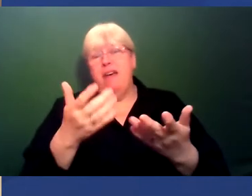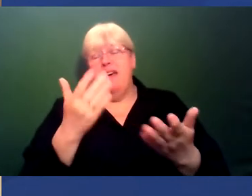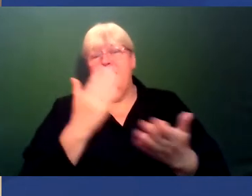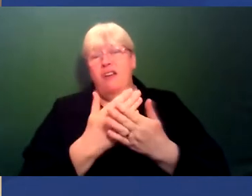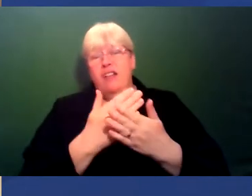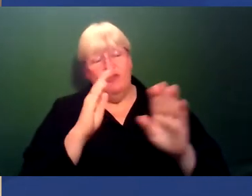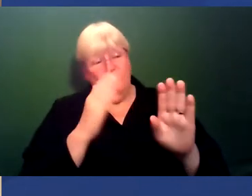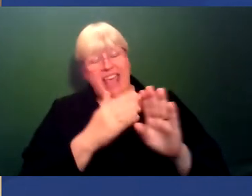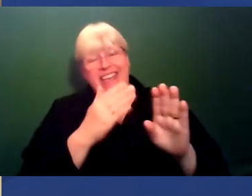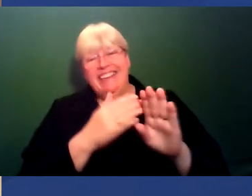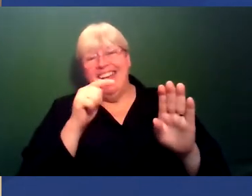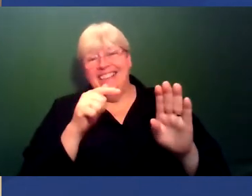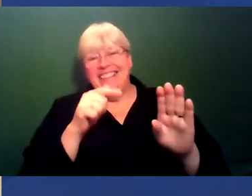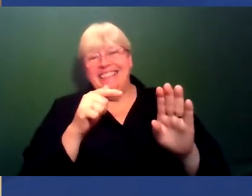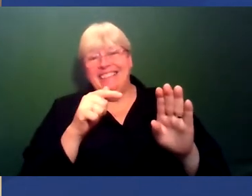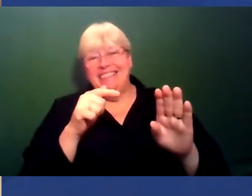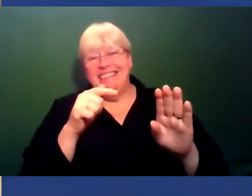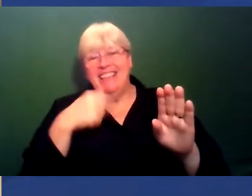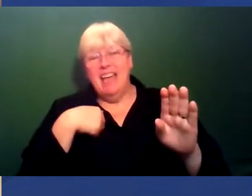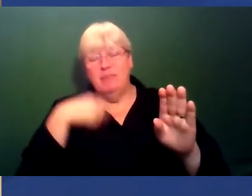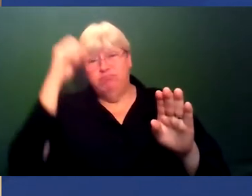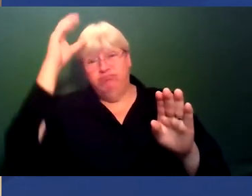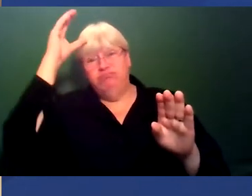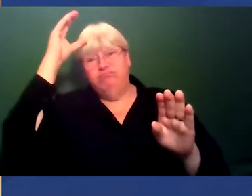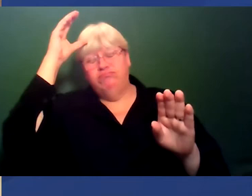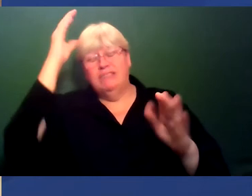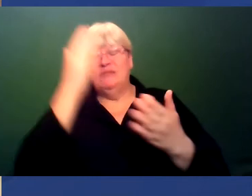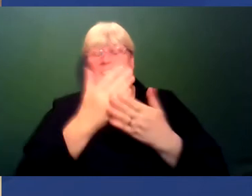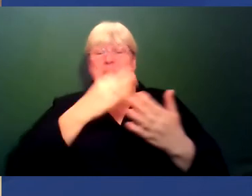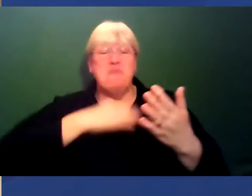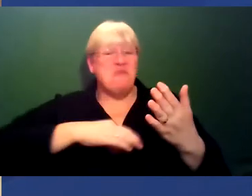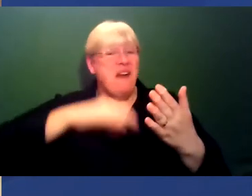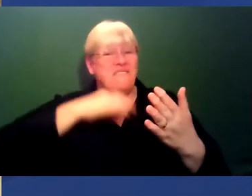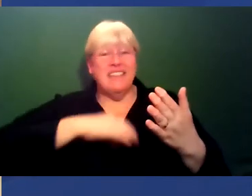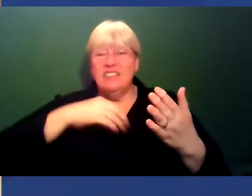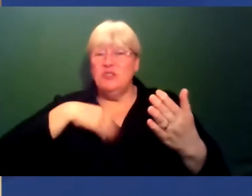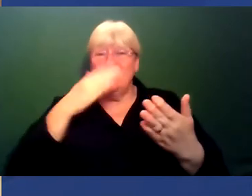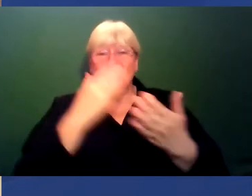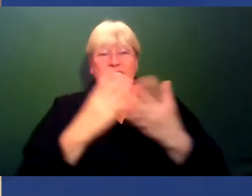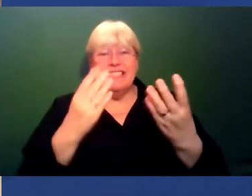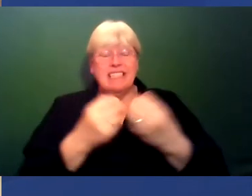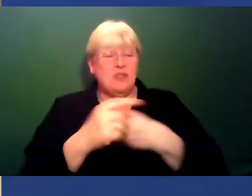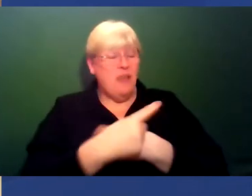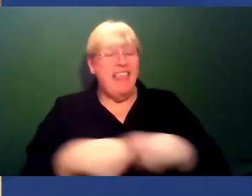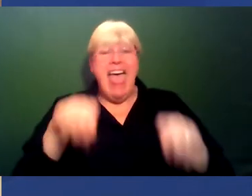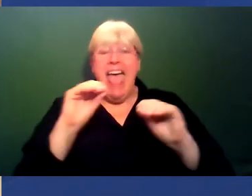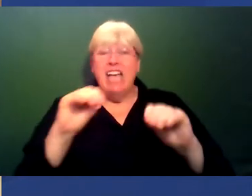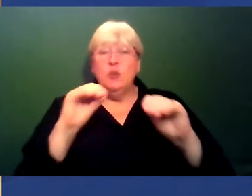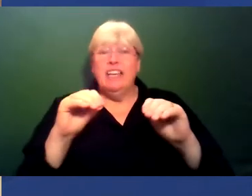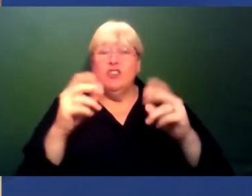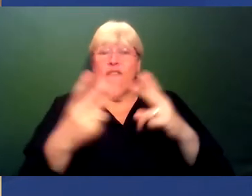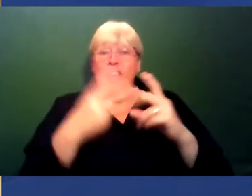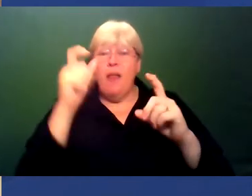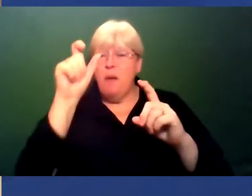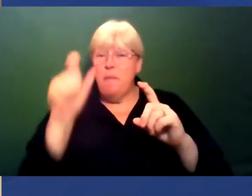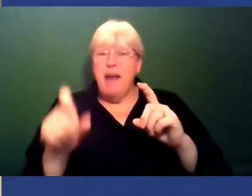that as an academic, it's an incredible privilege to be entrusted with the education of somebody else. And